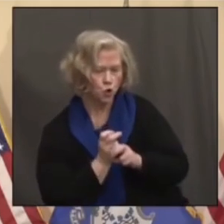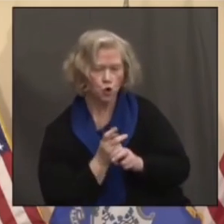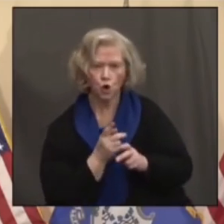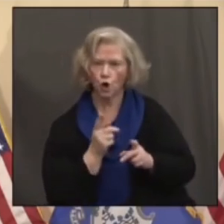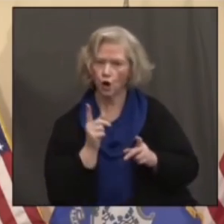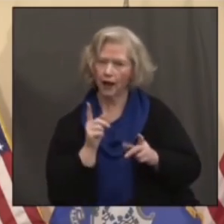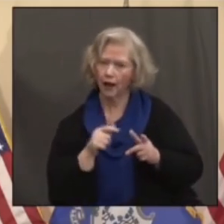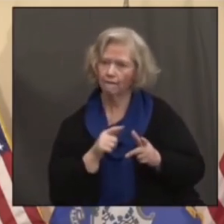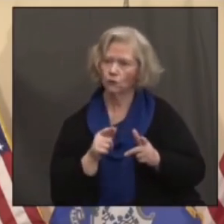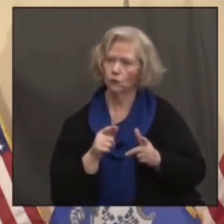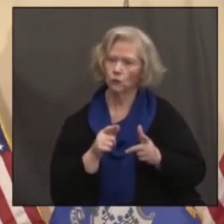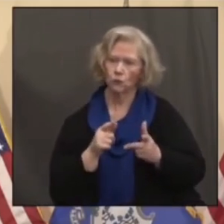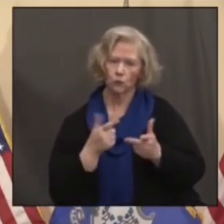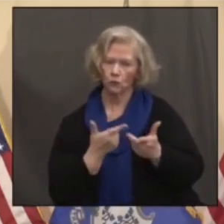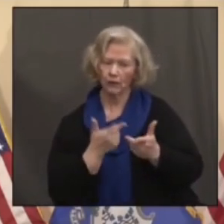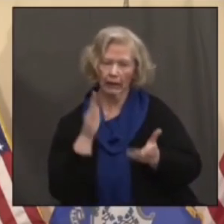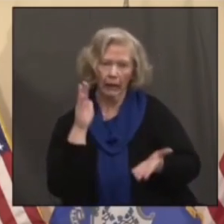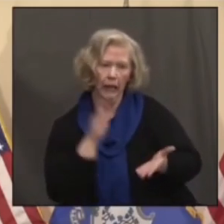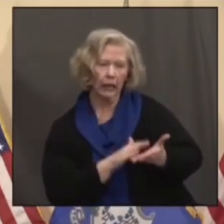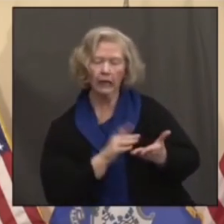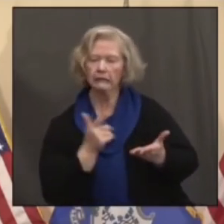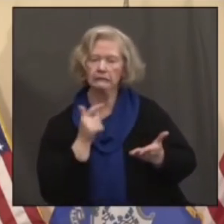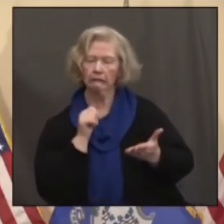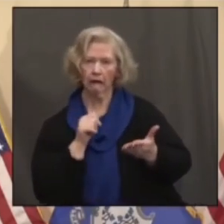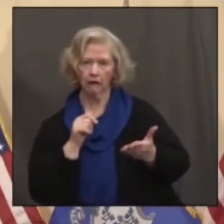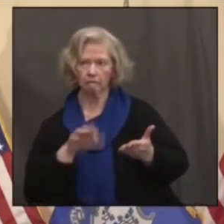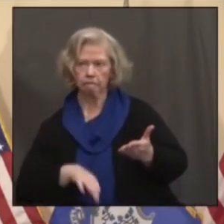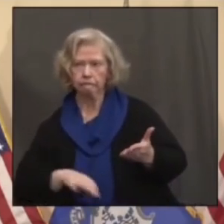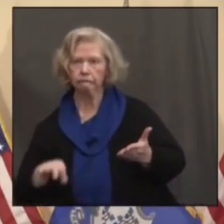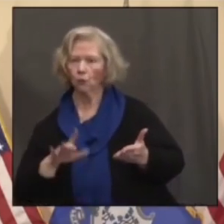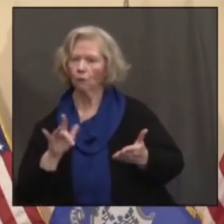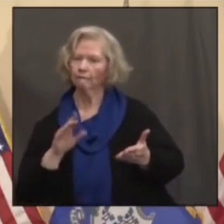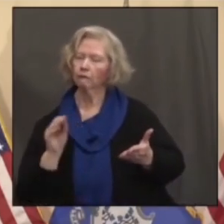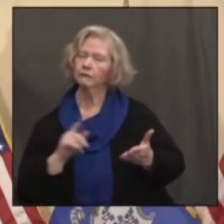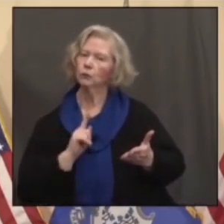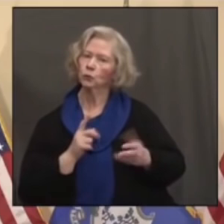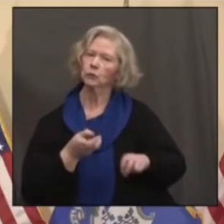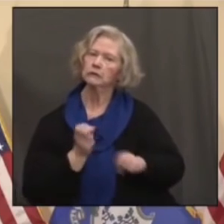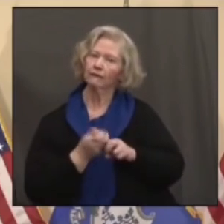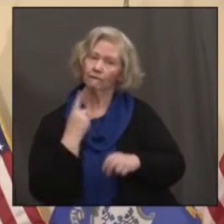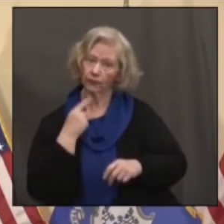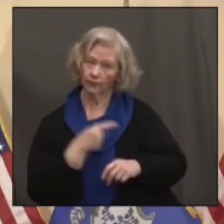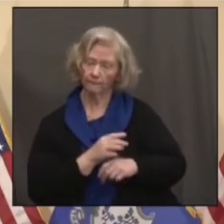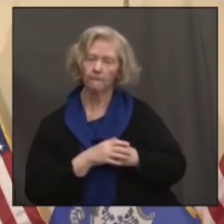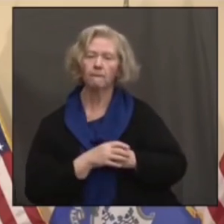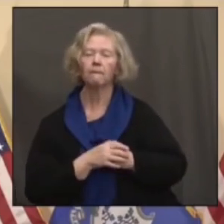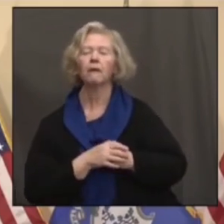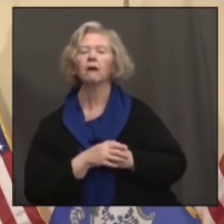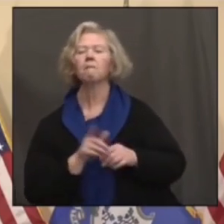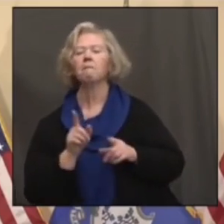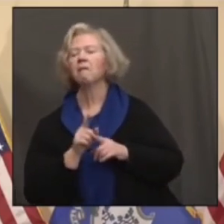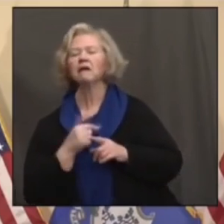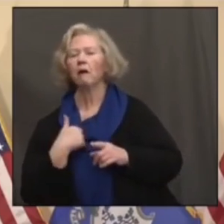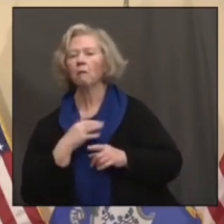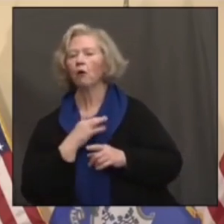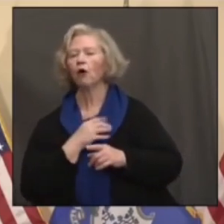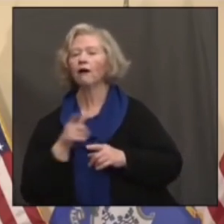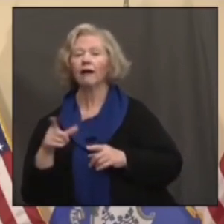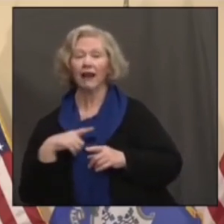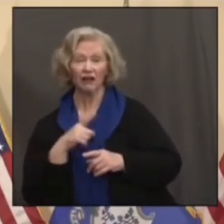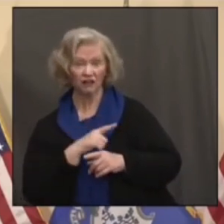payments. And also, I just wanted to ask what your sense is of where the legislature is on it.